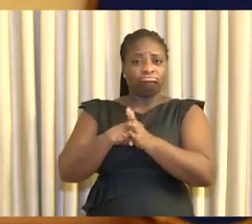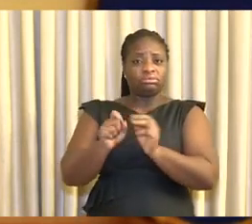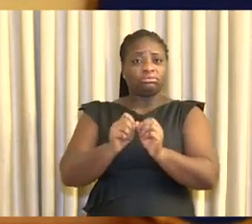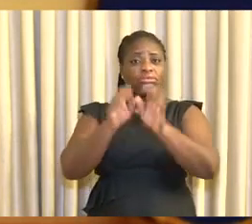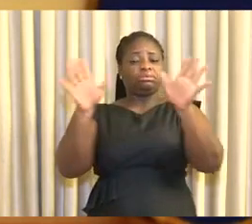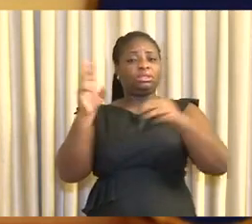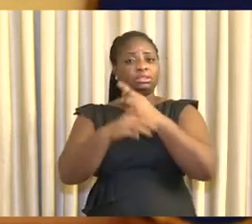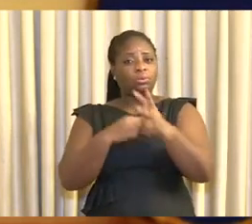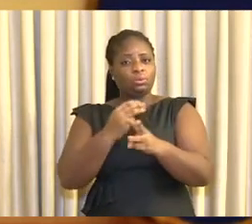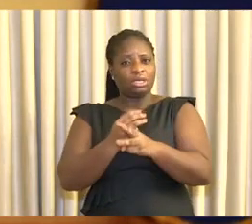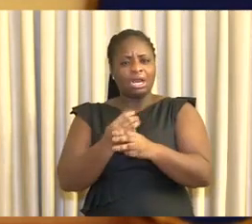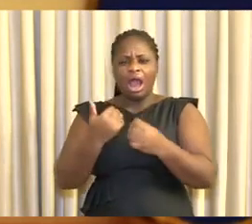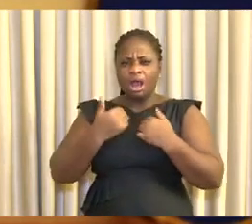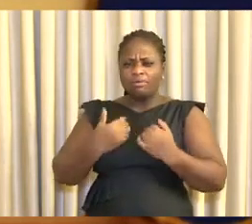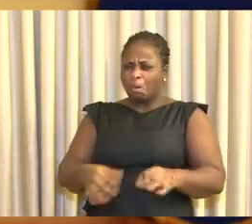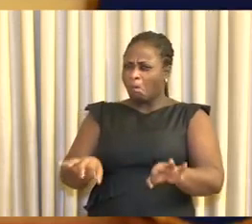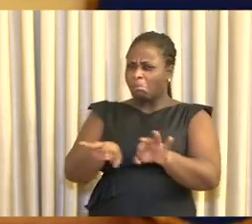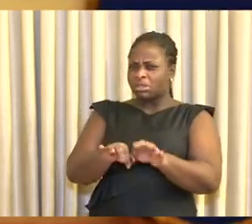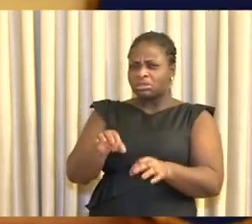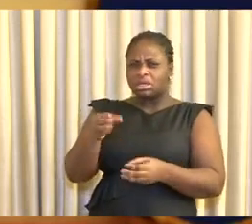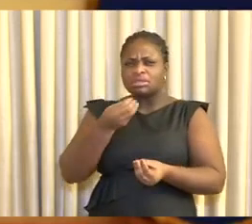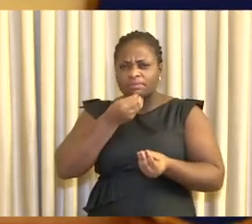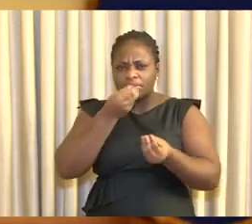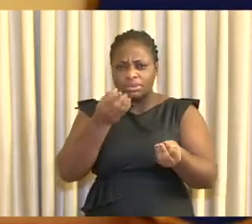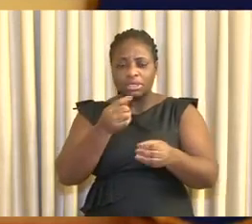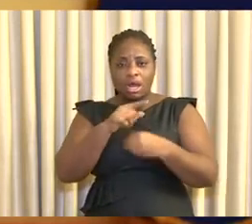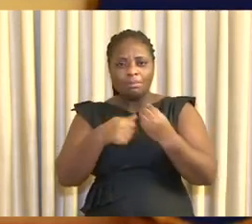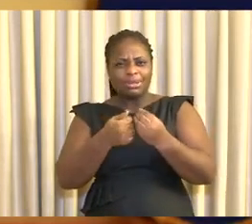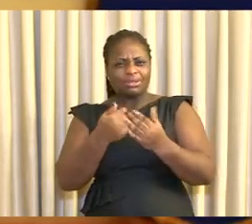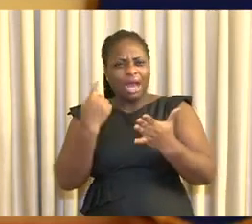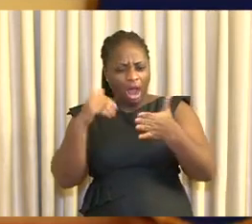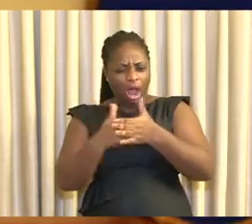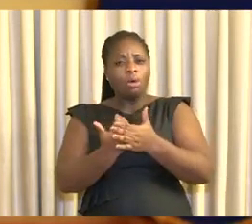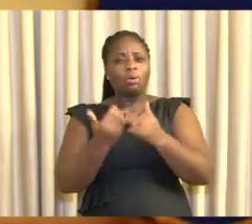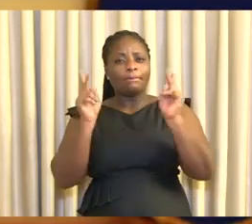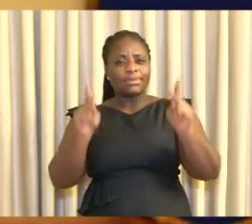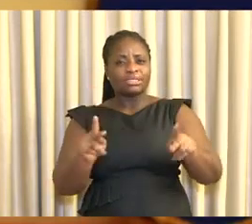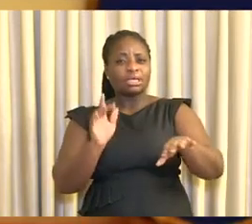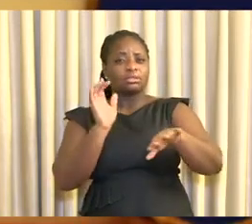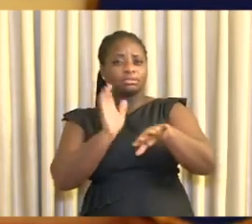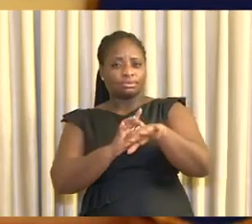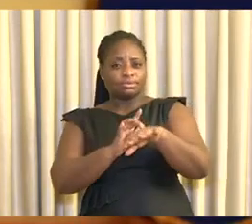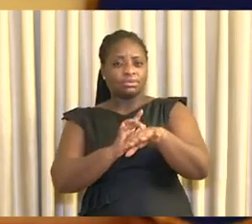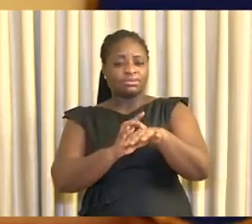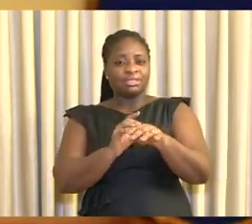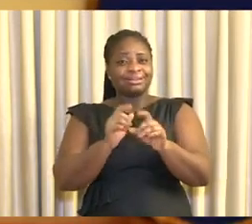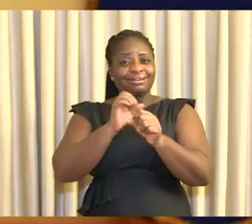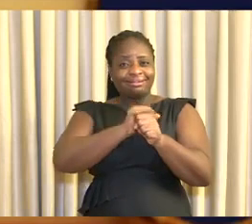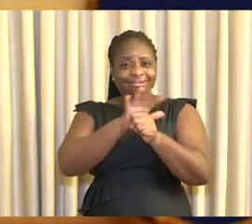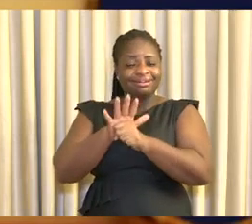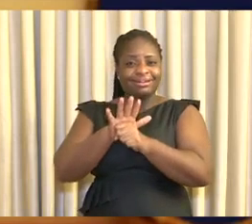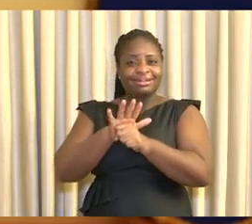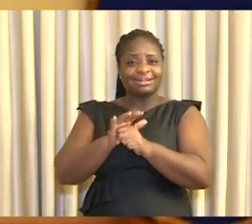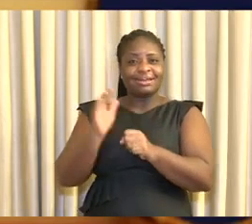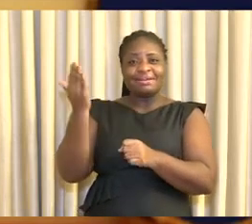obtaining important information about the genetic composition of viral strains in 15 of the